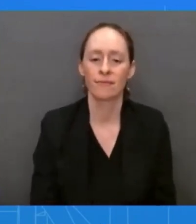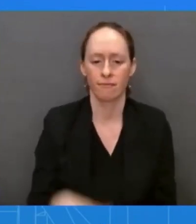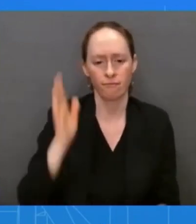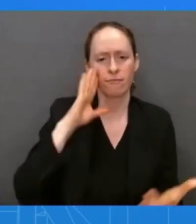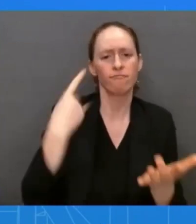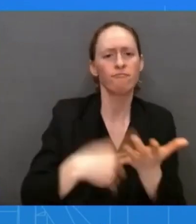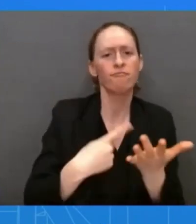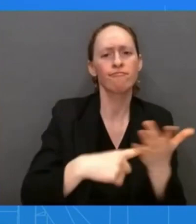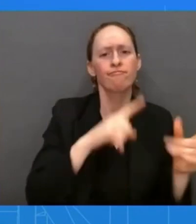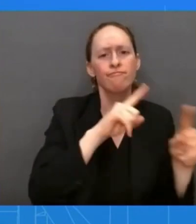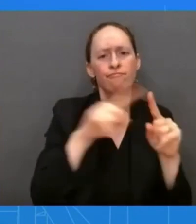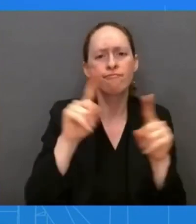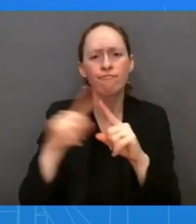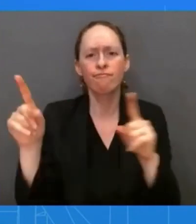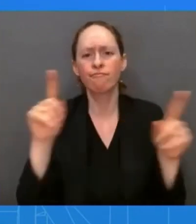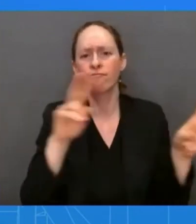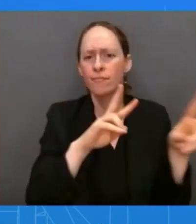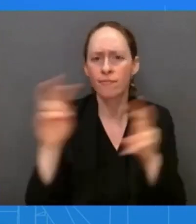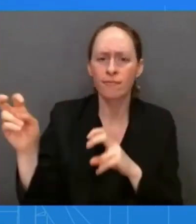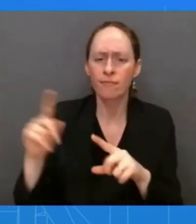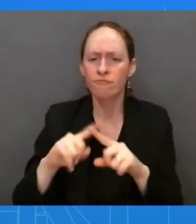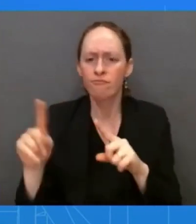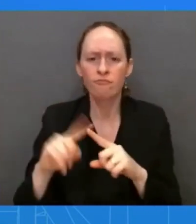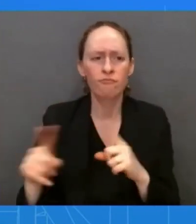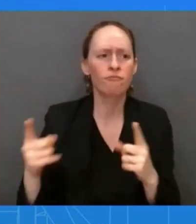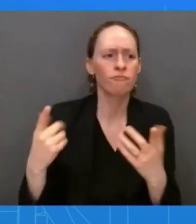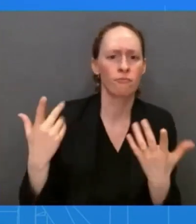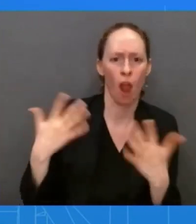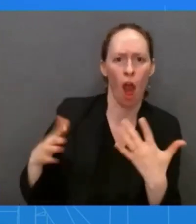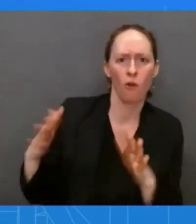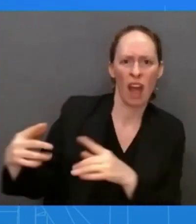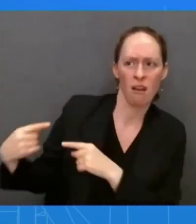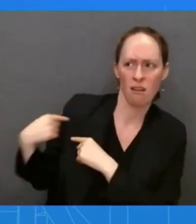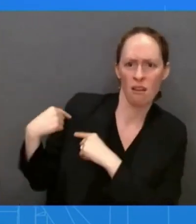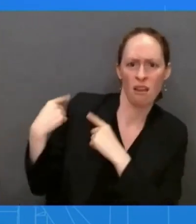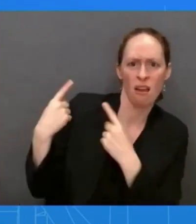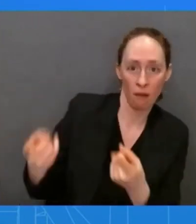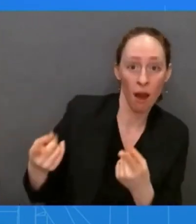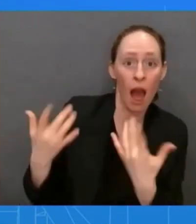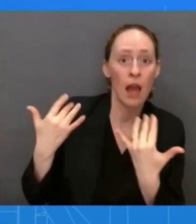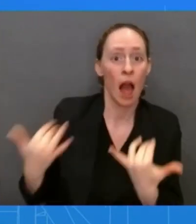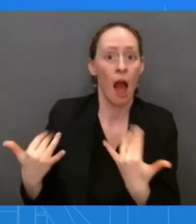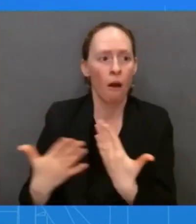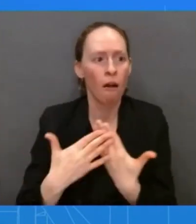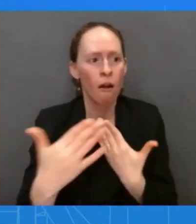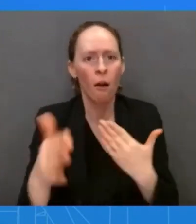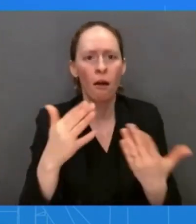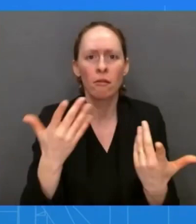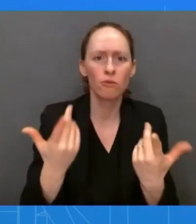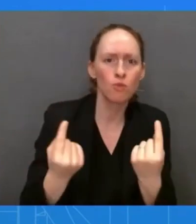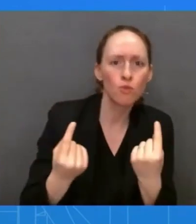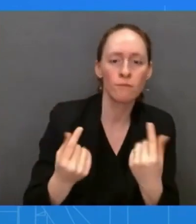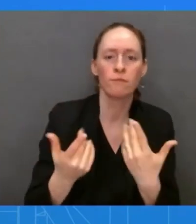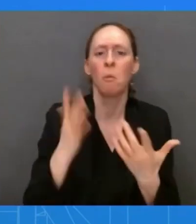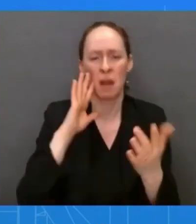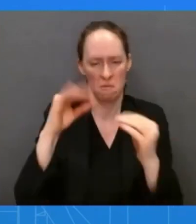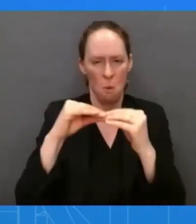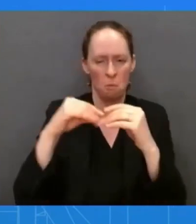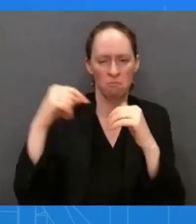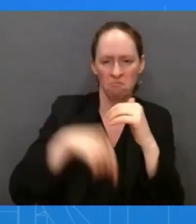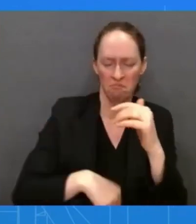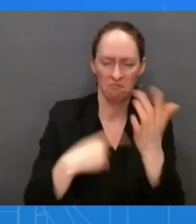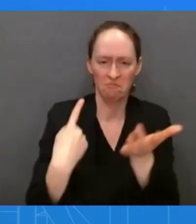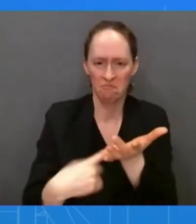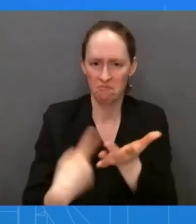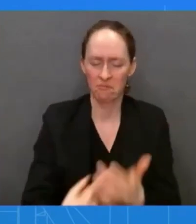two democracies stepping up to meet the challenges of our time. That includes taking concrete steps to increase defense spending, driving a global race to the